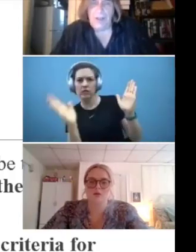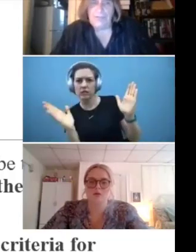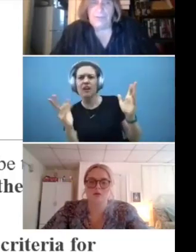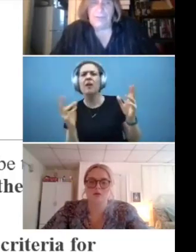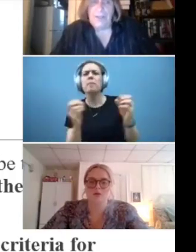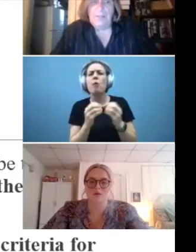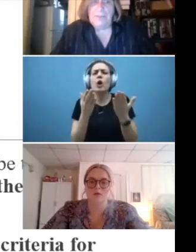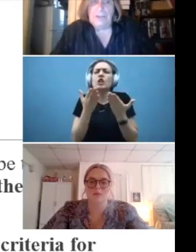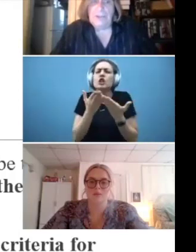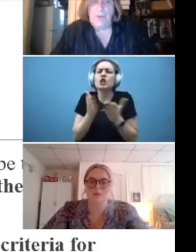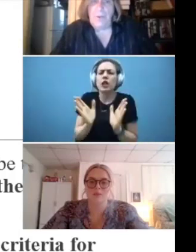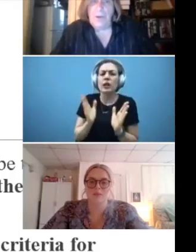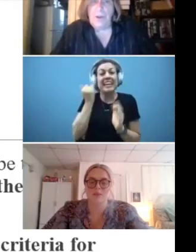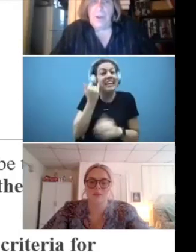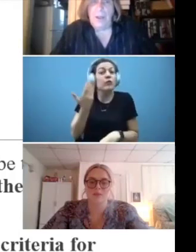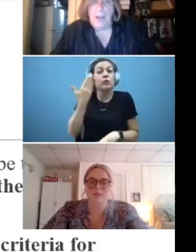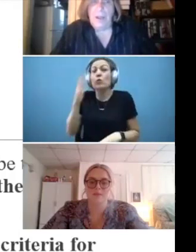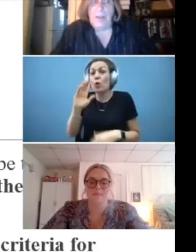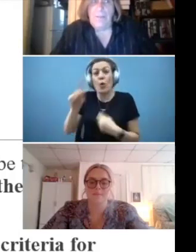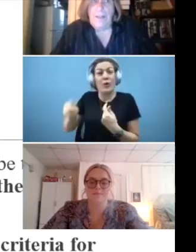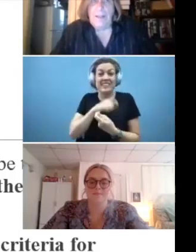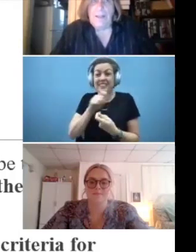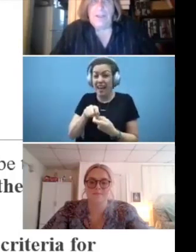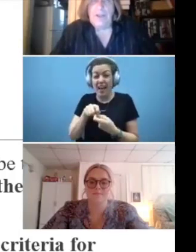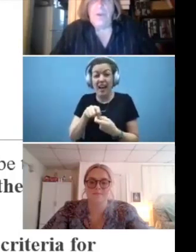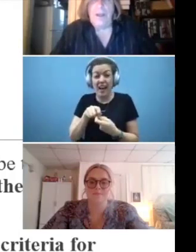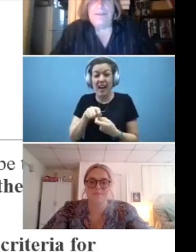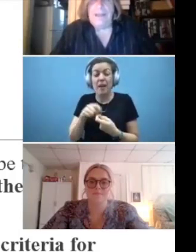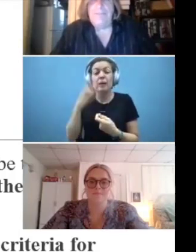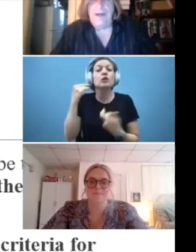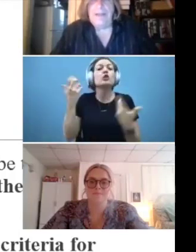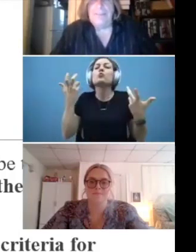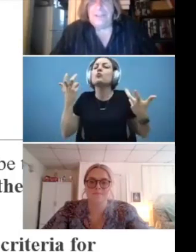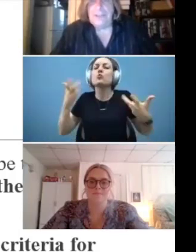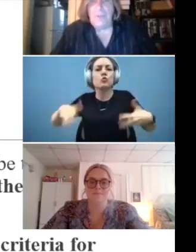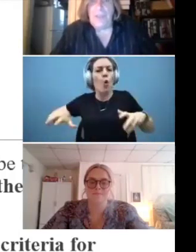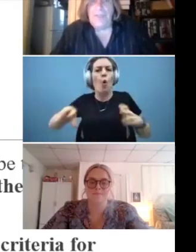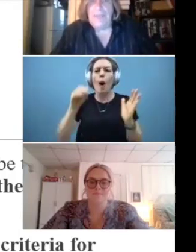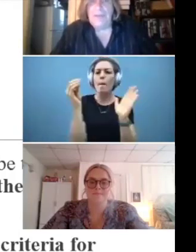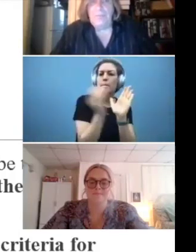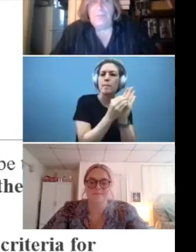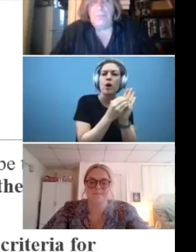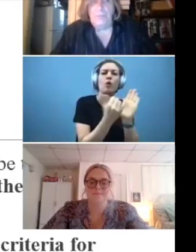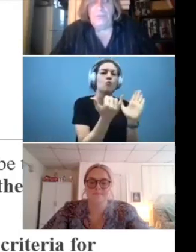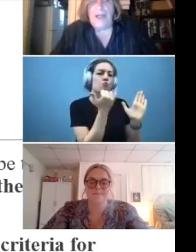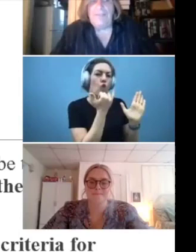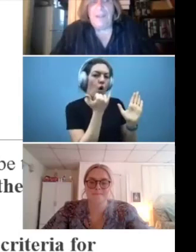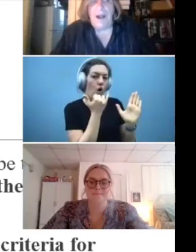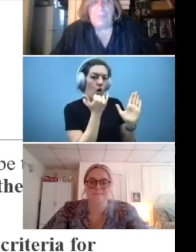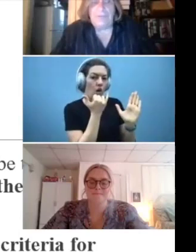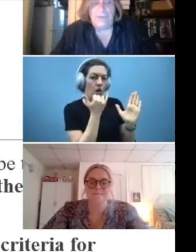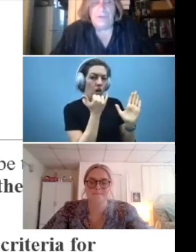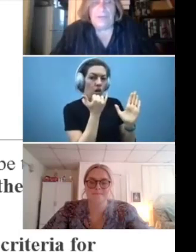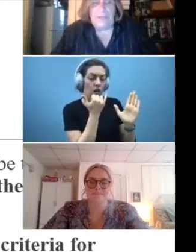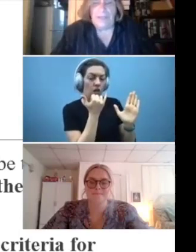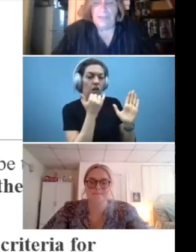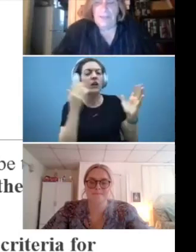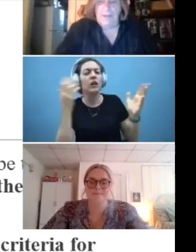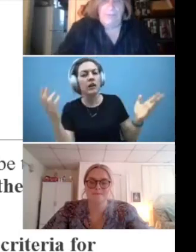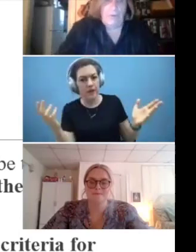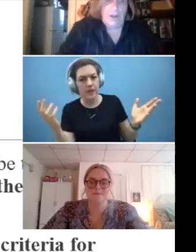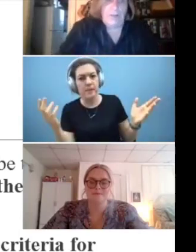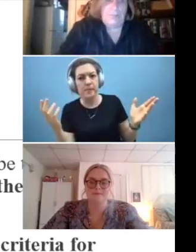much as possible, but you don't want to, you don't want to identify it in such a way that you, you provide the opportunity